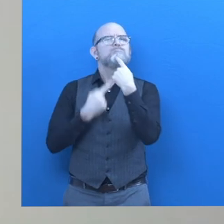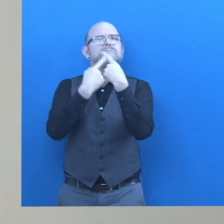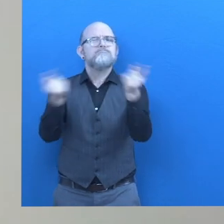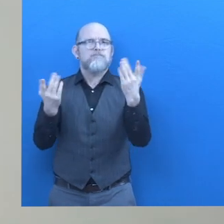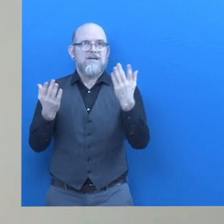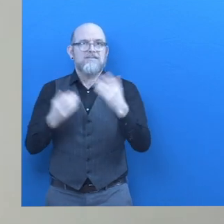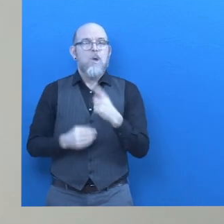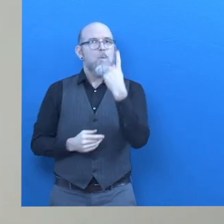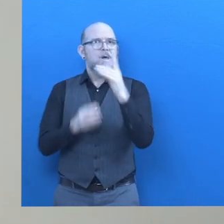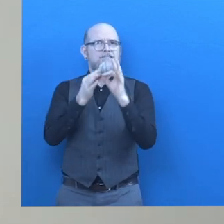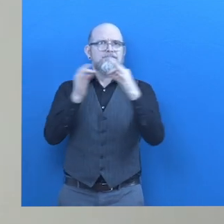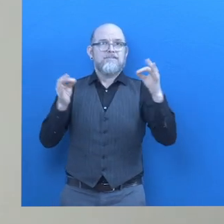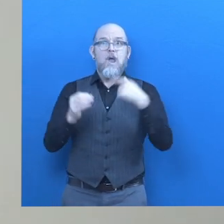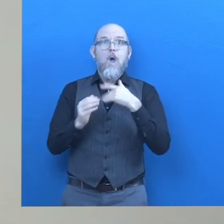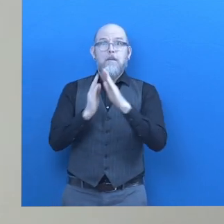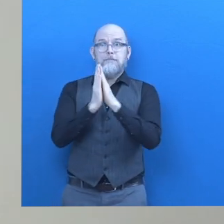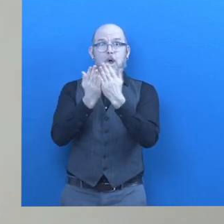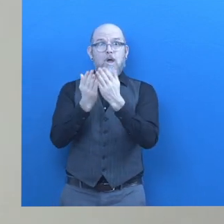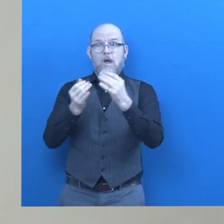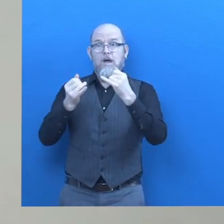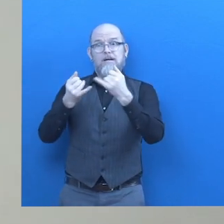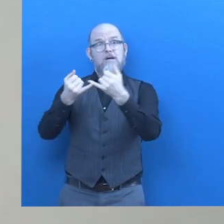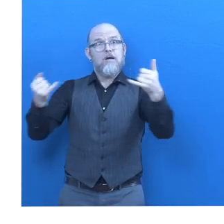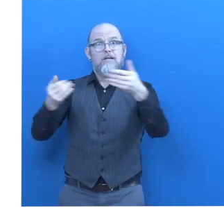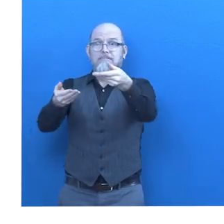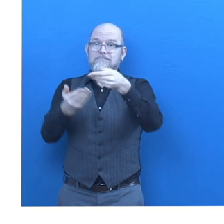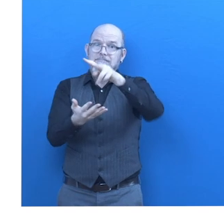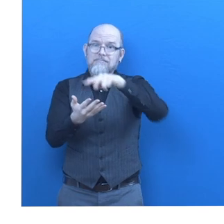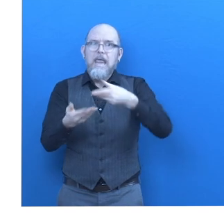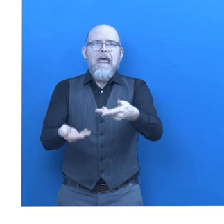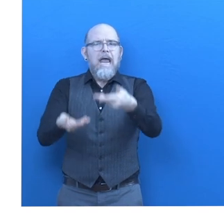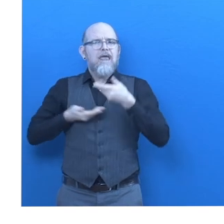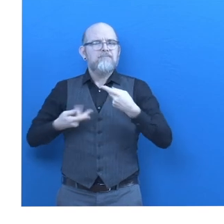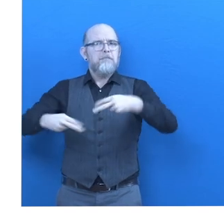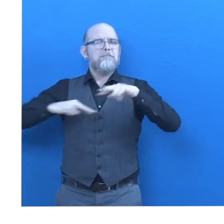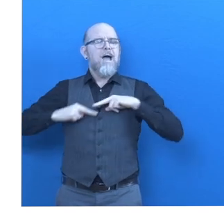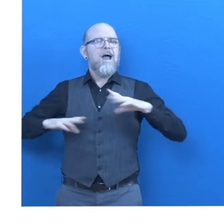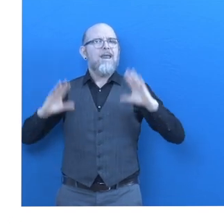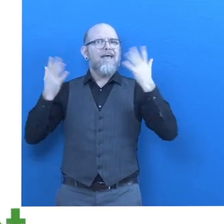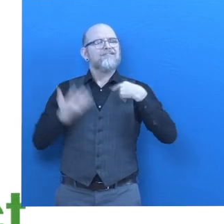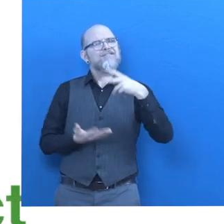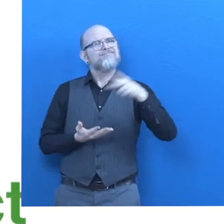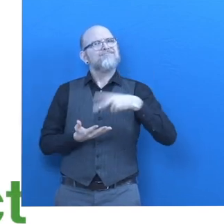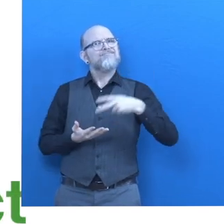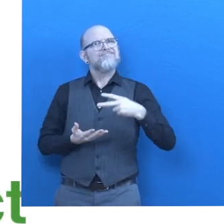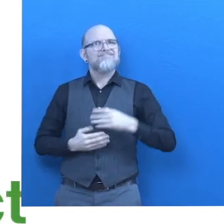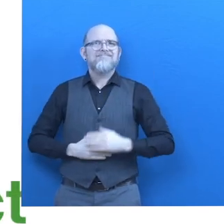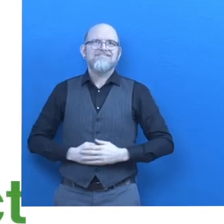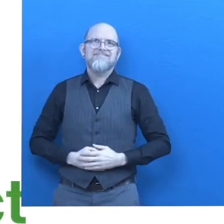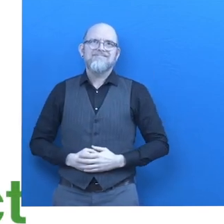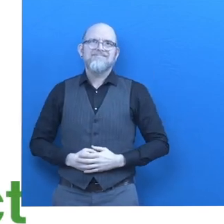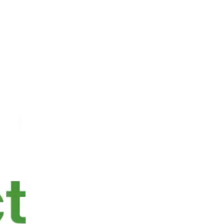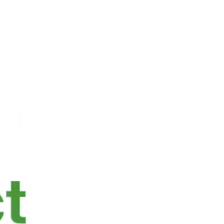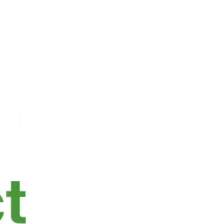pustakale has brought the reading back into my life zero project for a world without barriers you